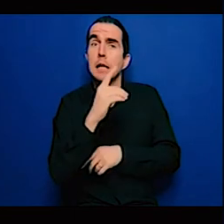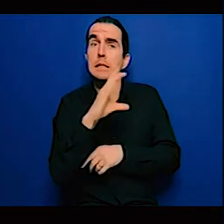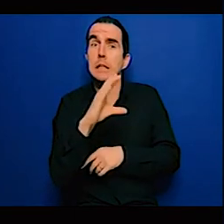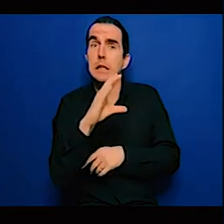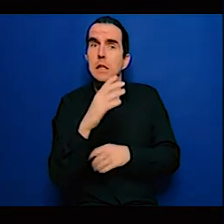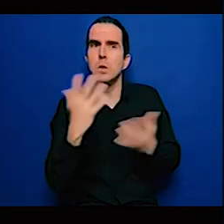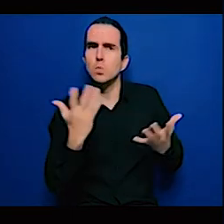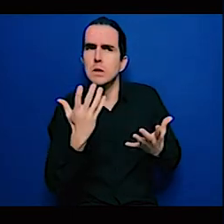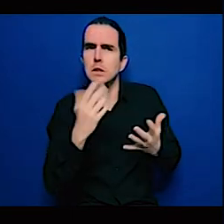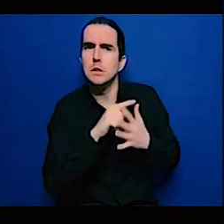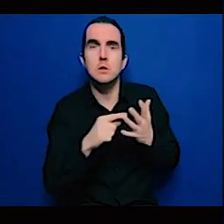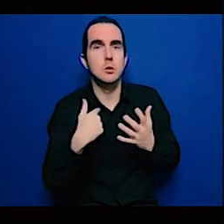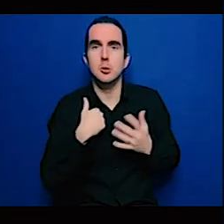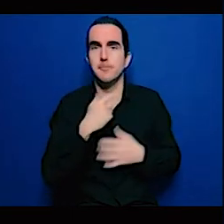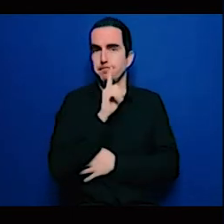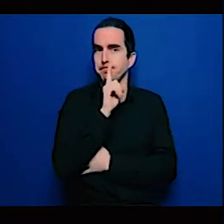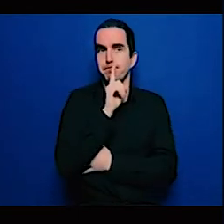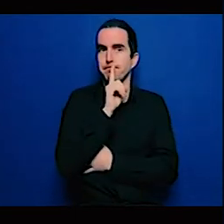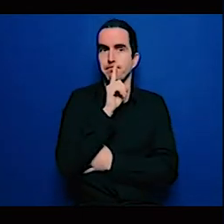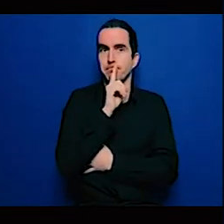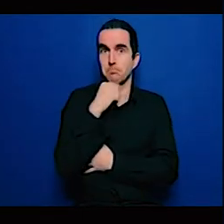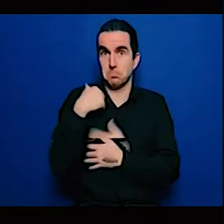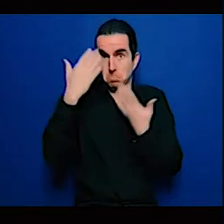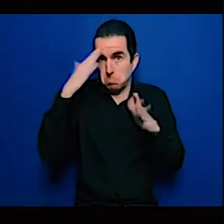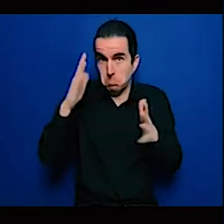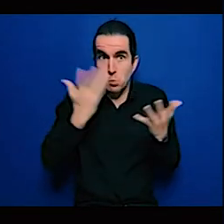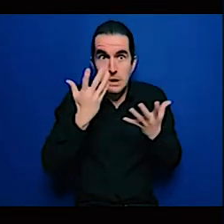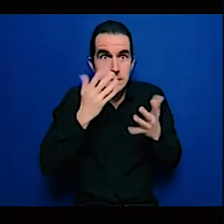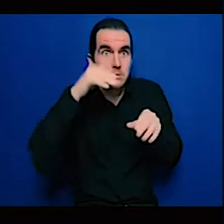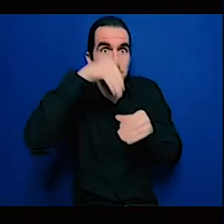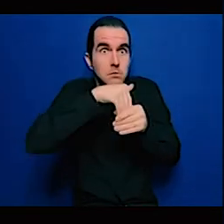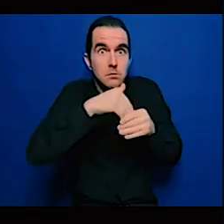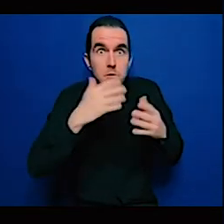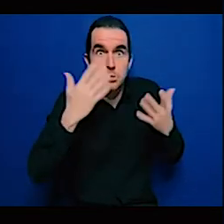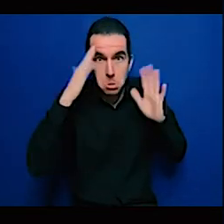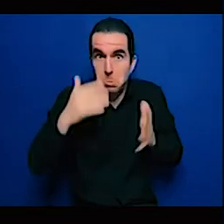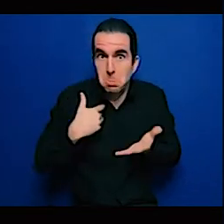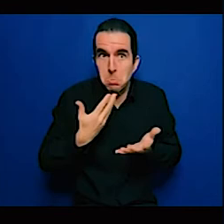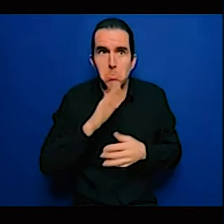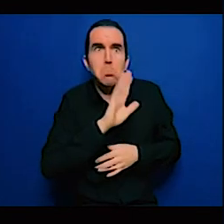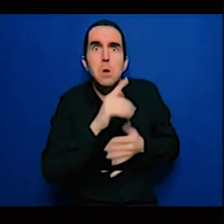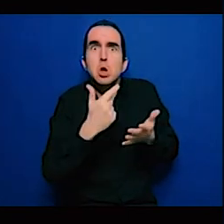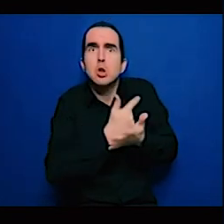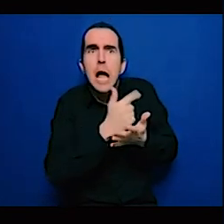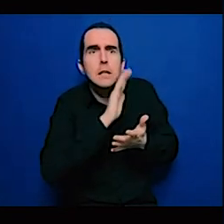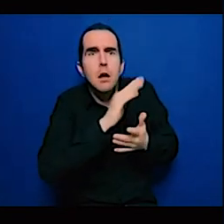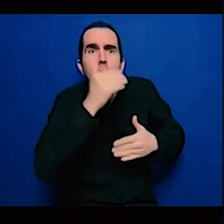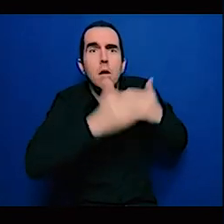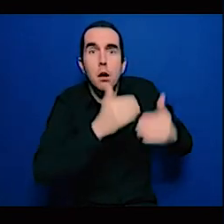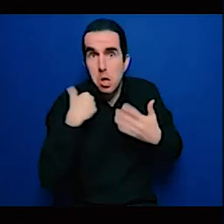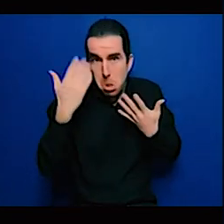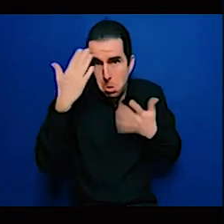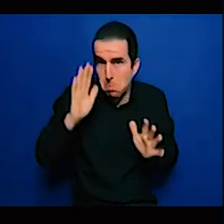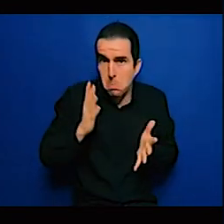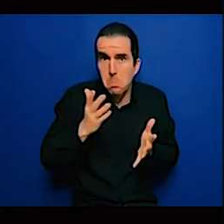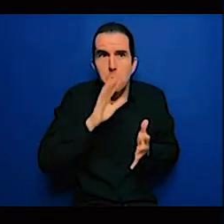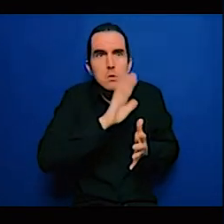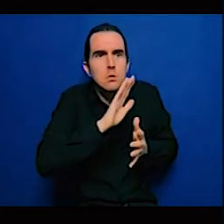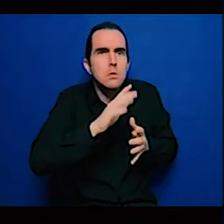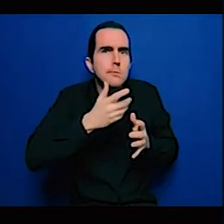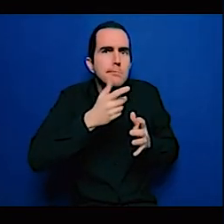definitely commit or Nigeria or one country will say they're definitely going to commit to achieving 3% whereas